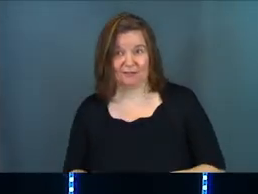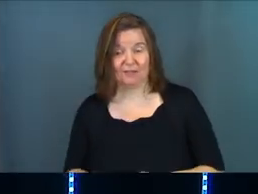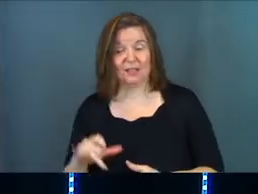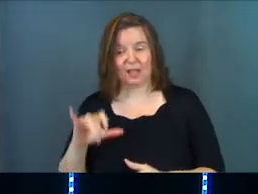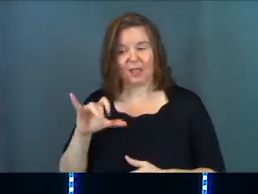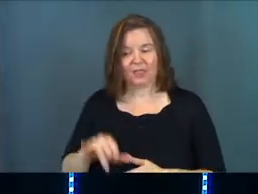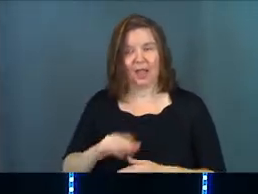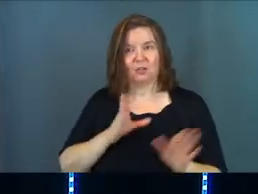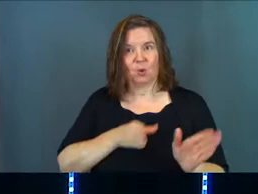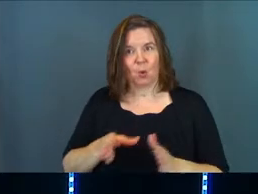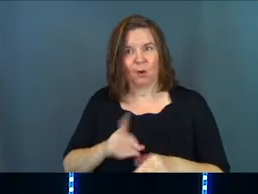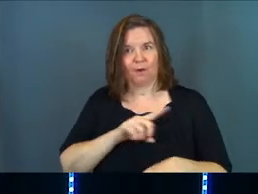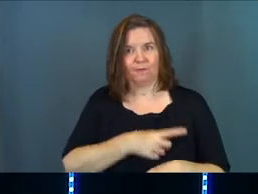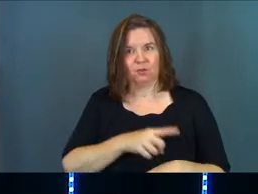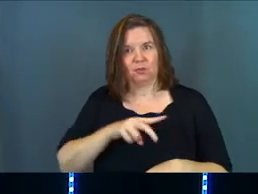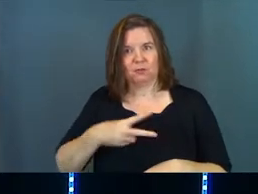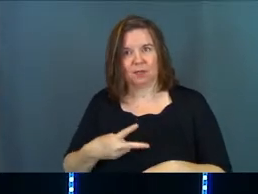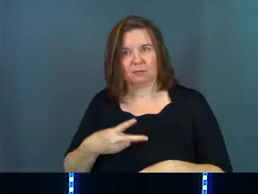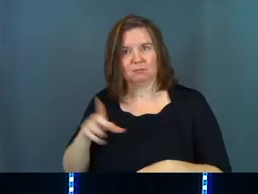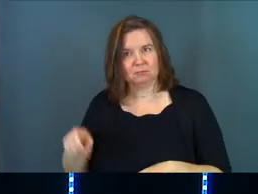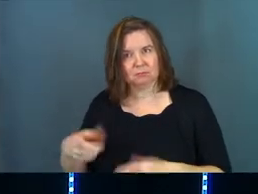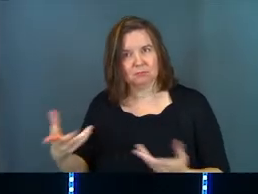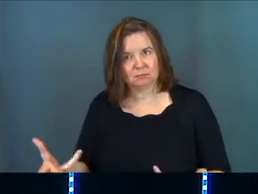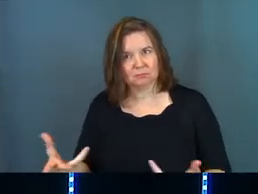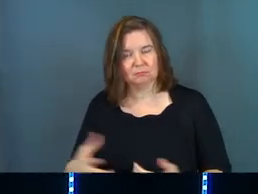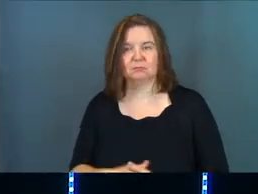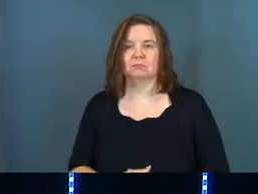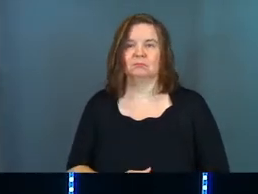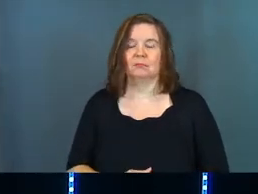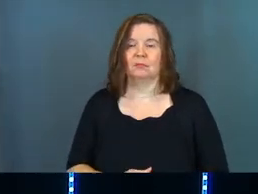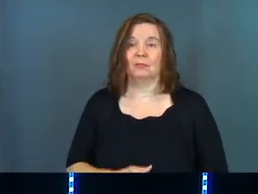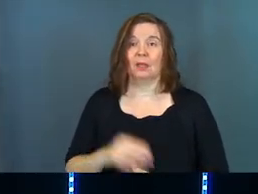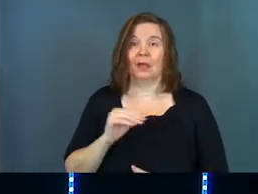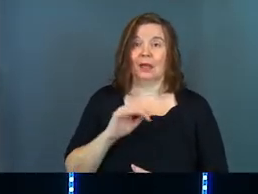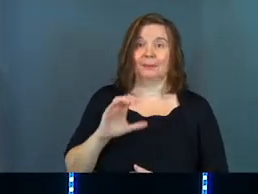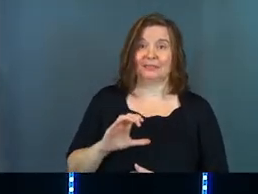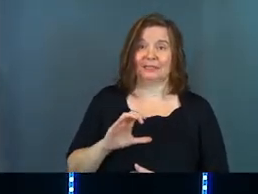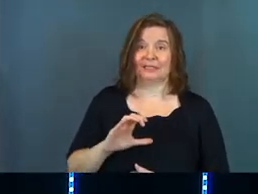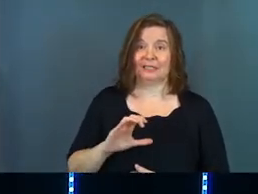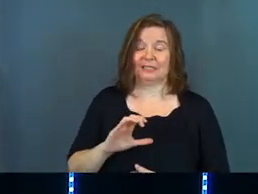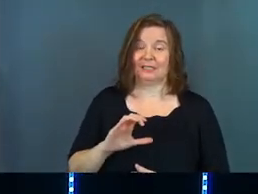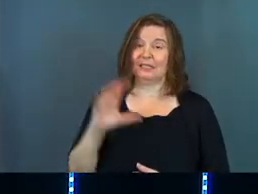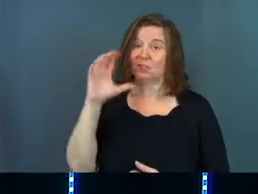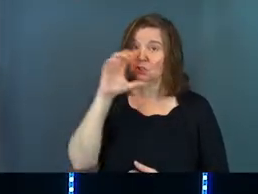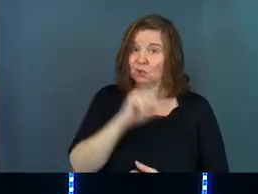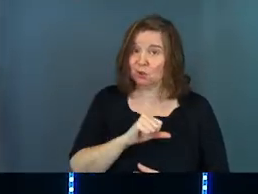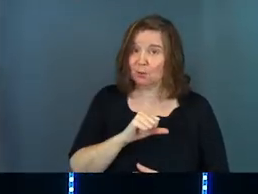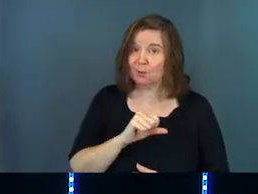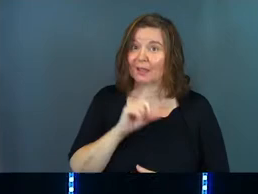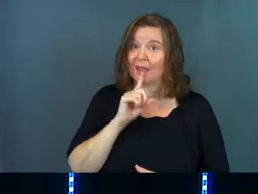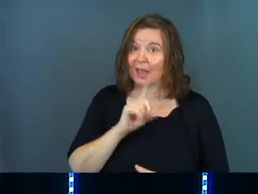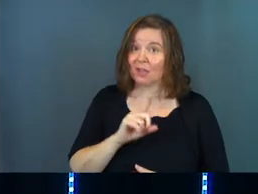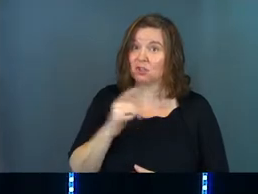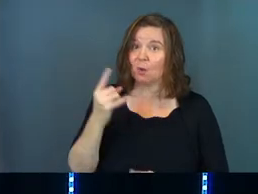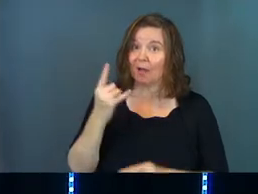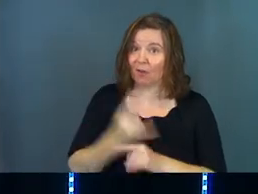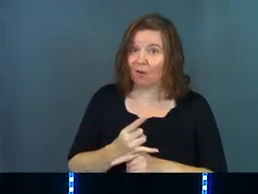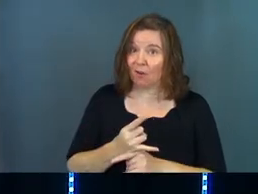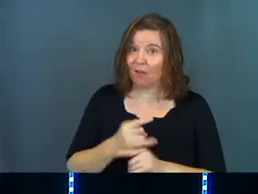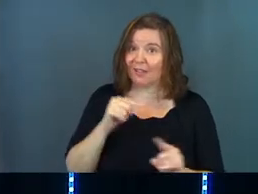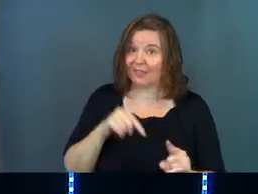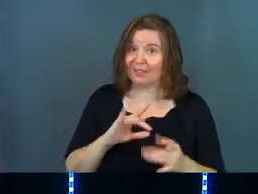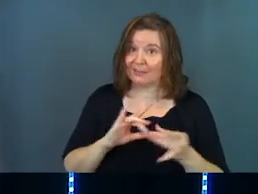Like, that's the order you do this in. The MC is assuming actual alcohol